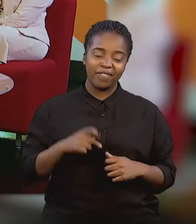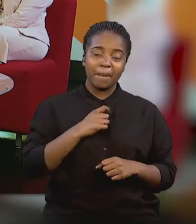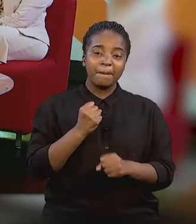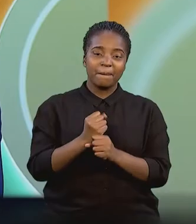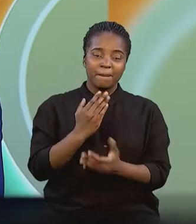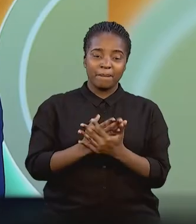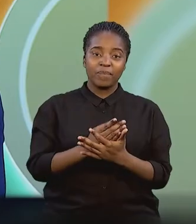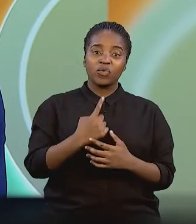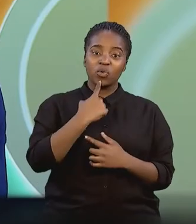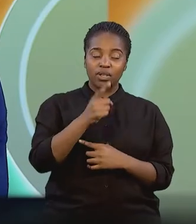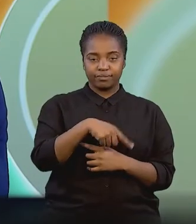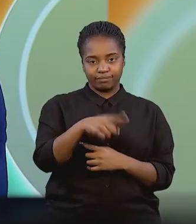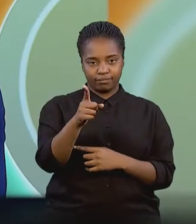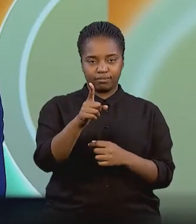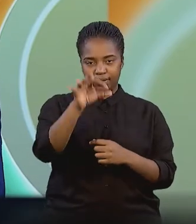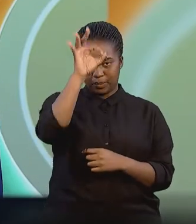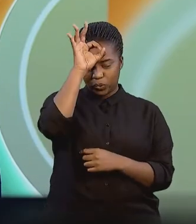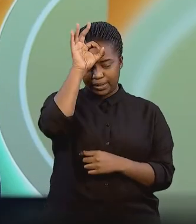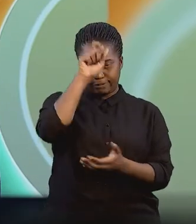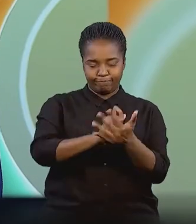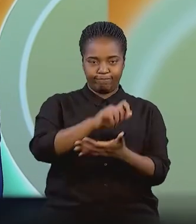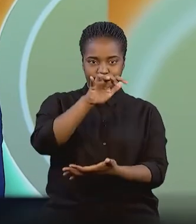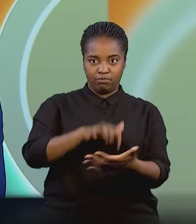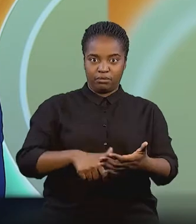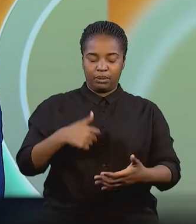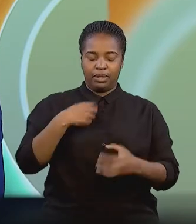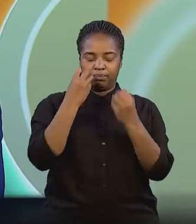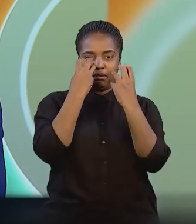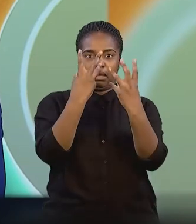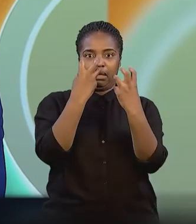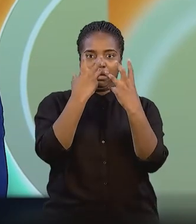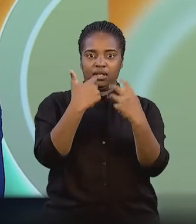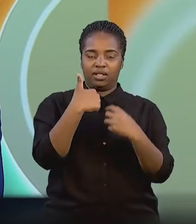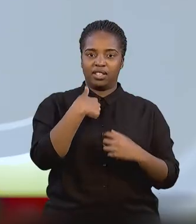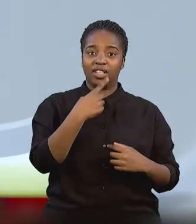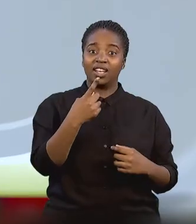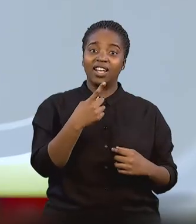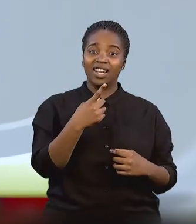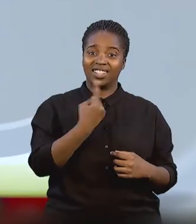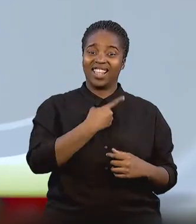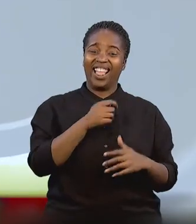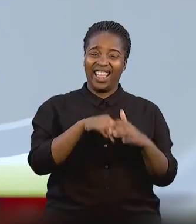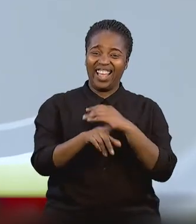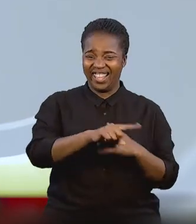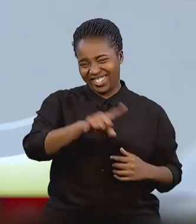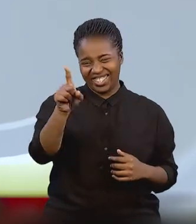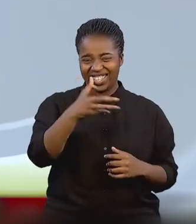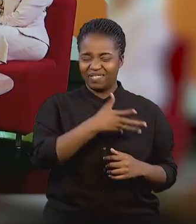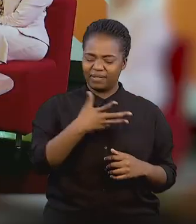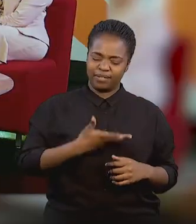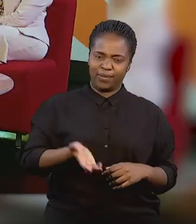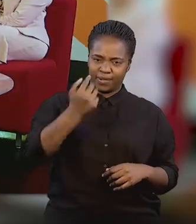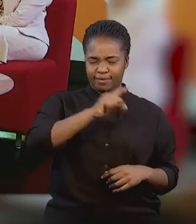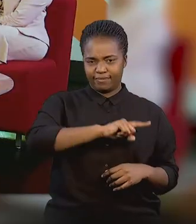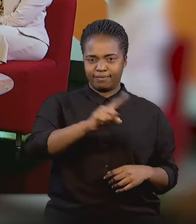My that day when she told me, get into the car, we're going to the police station. That was the best Oh, you actually took yourself in. Yeah,